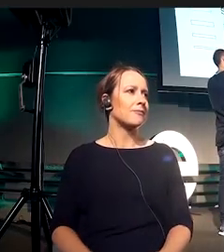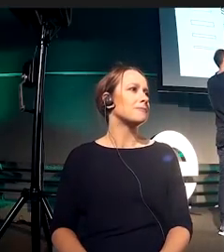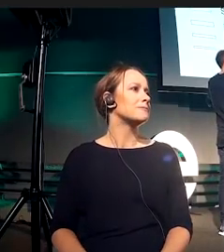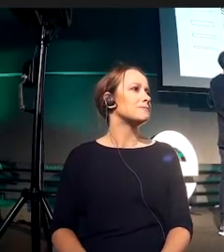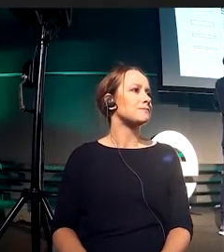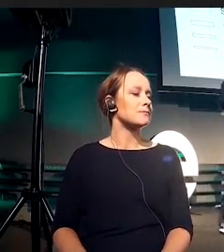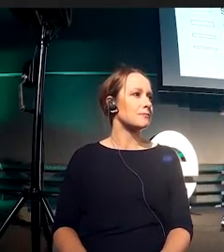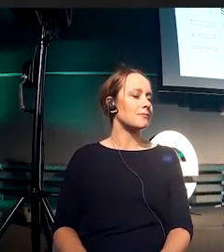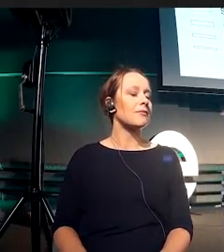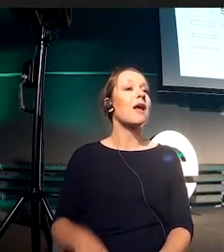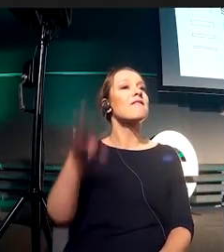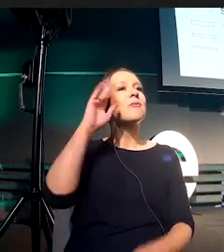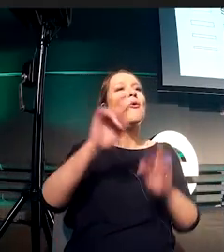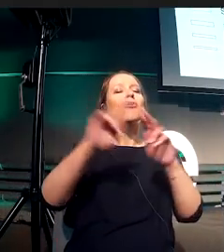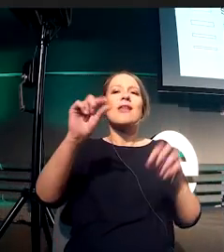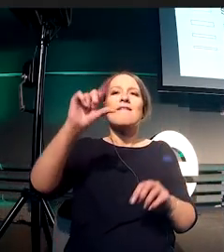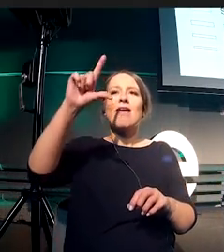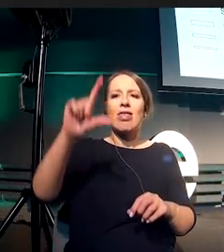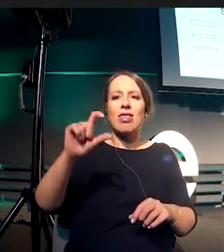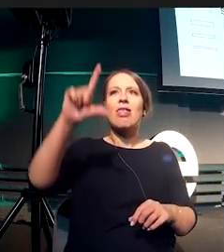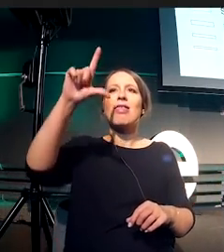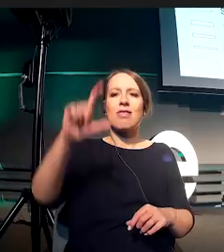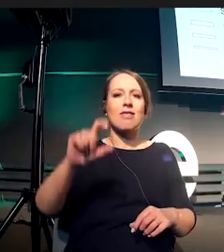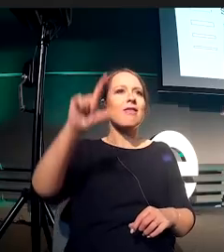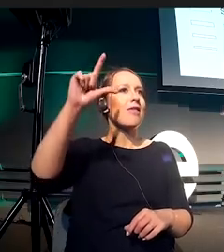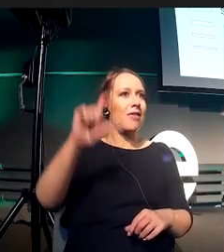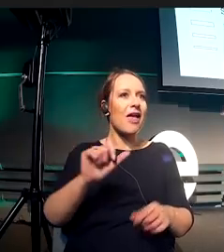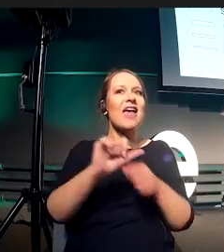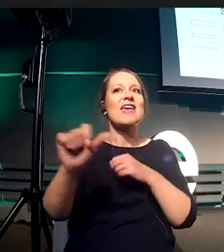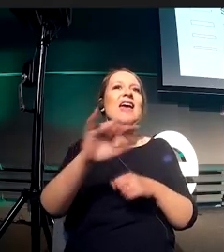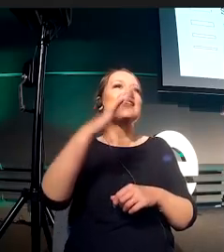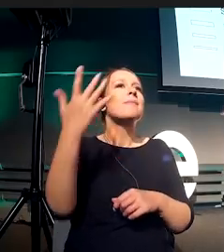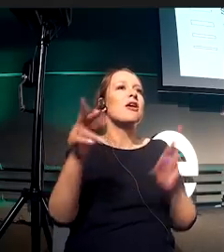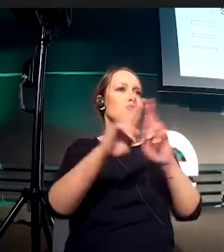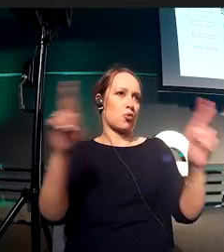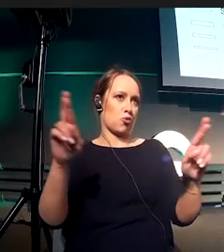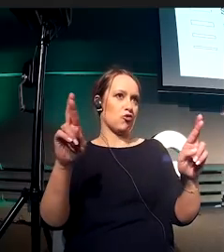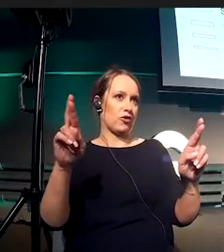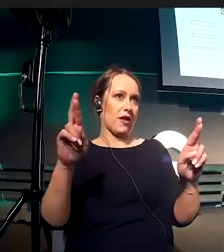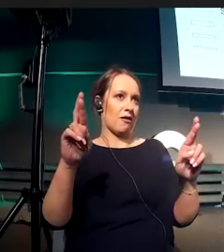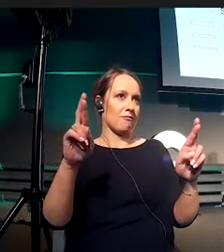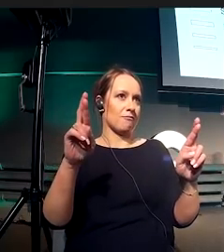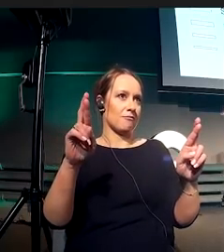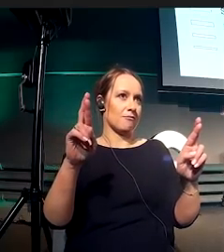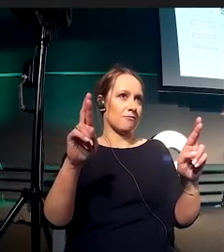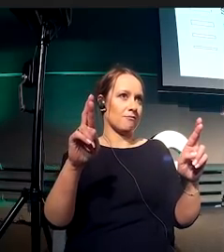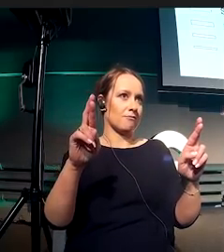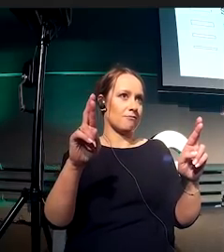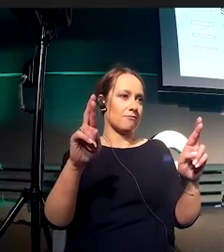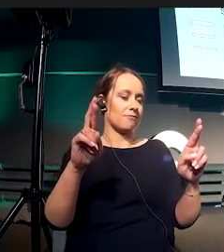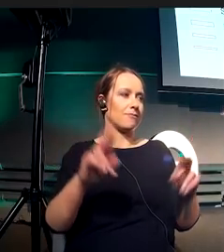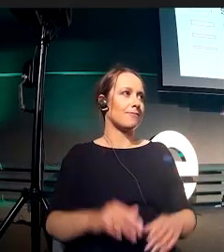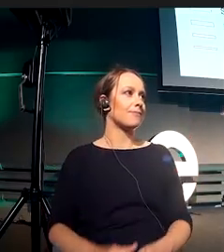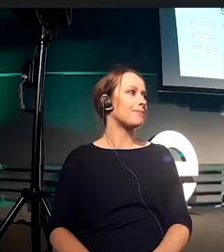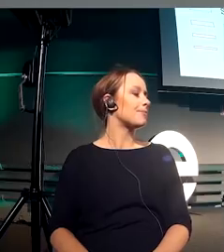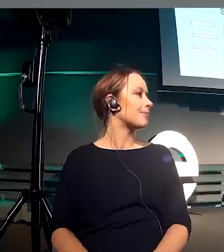different typography hierarchies that you can see work really well with each other. Each one is distinct. Each one